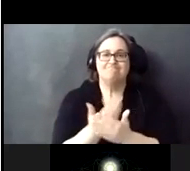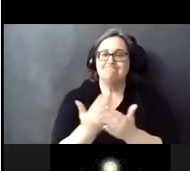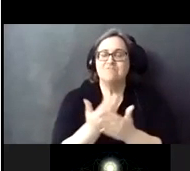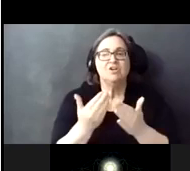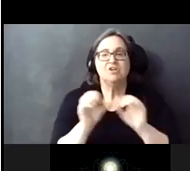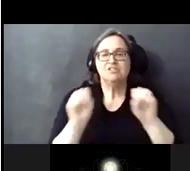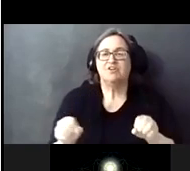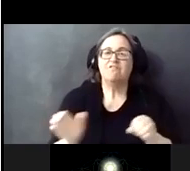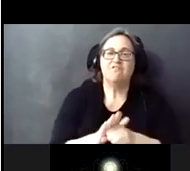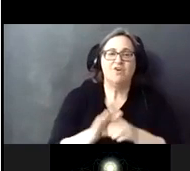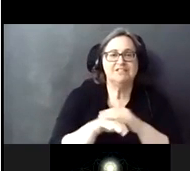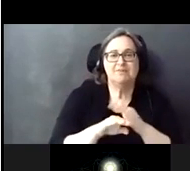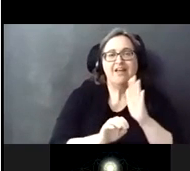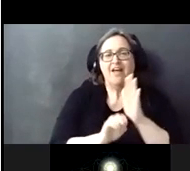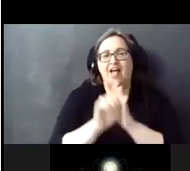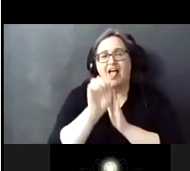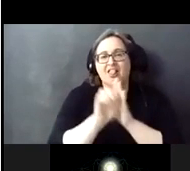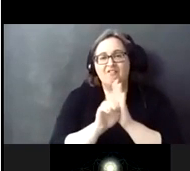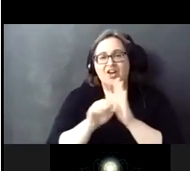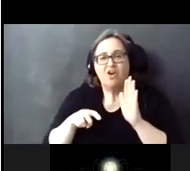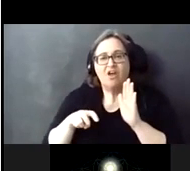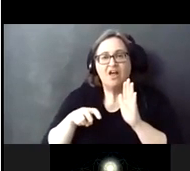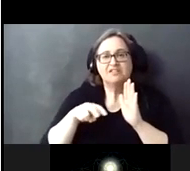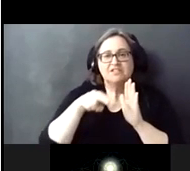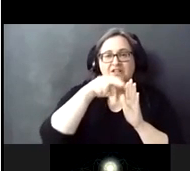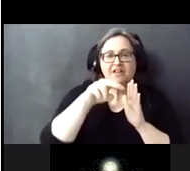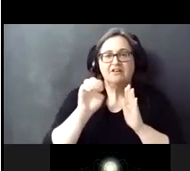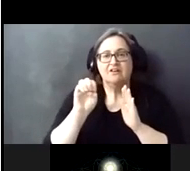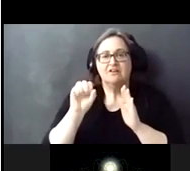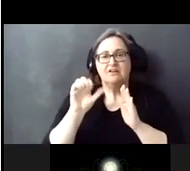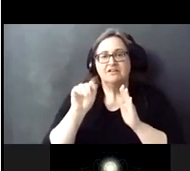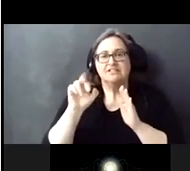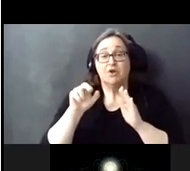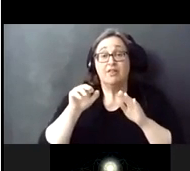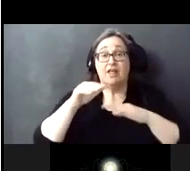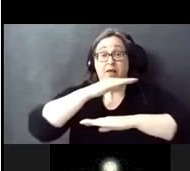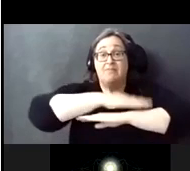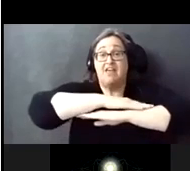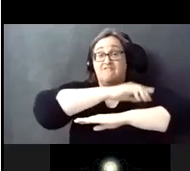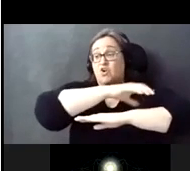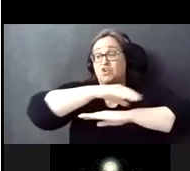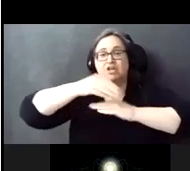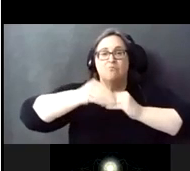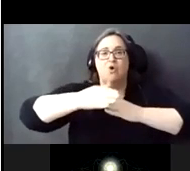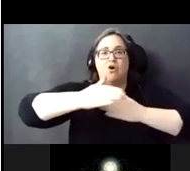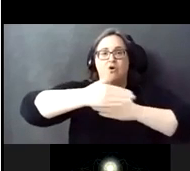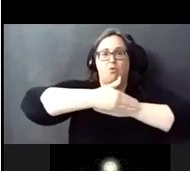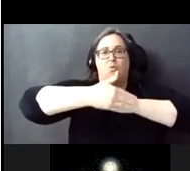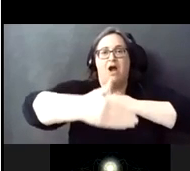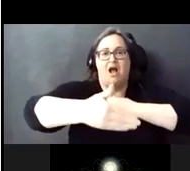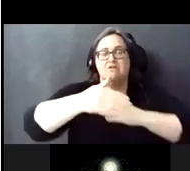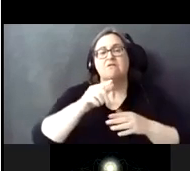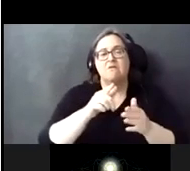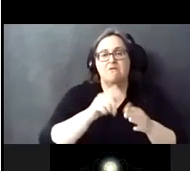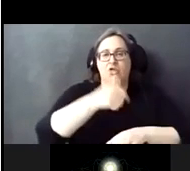is going to be an elevator and an escalator at these four stations and the platforms are going to be much wider and longer than they are